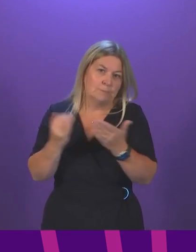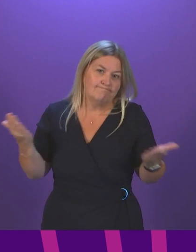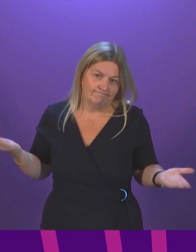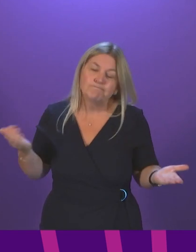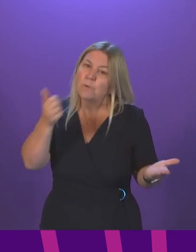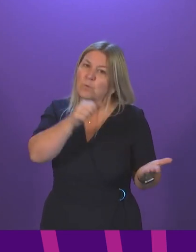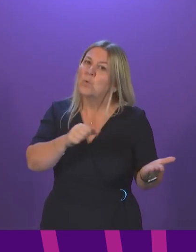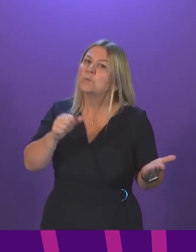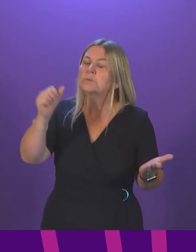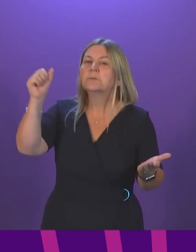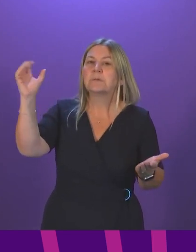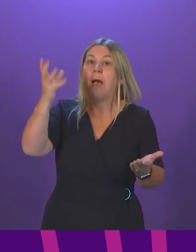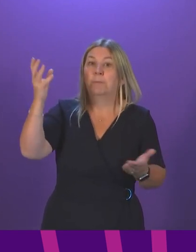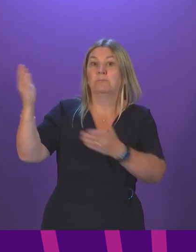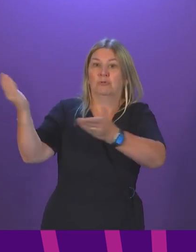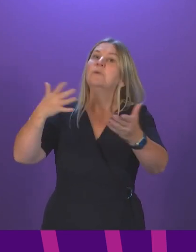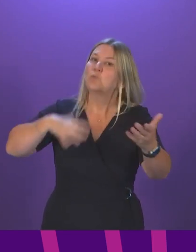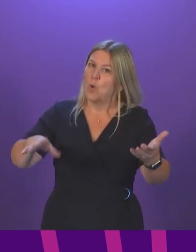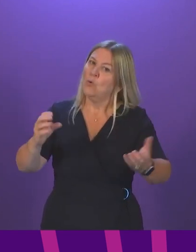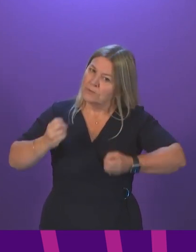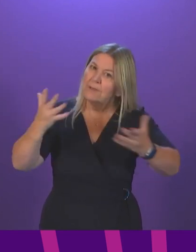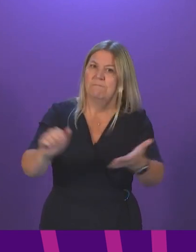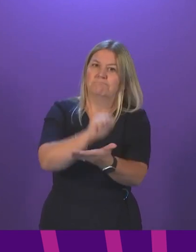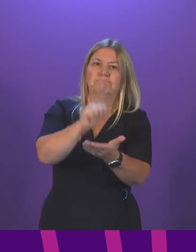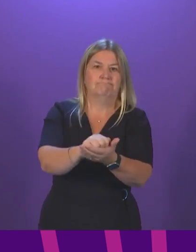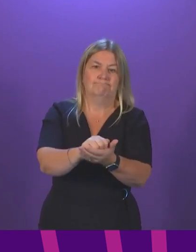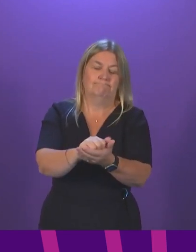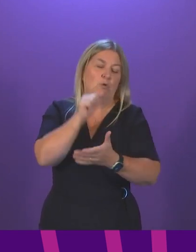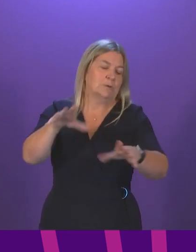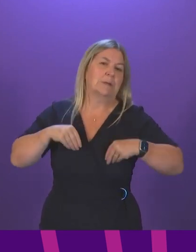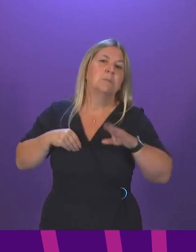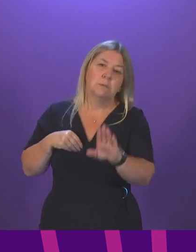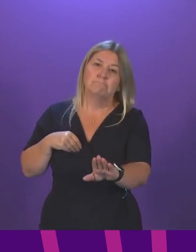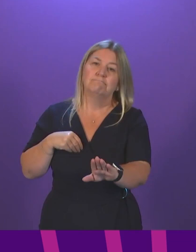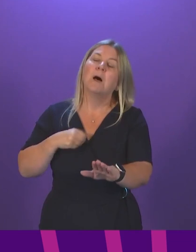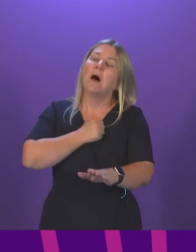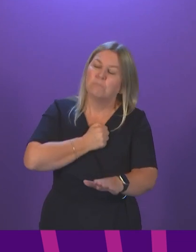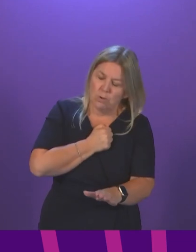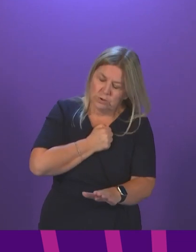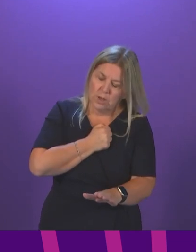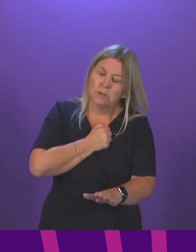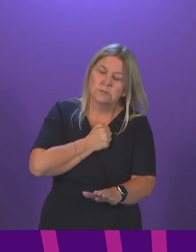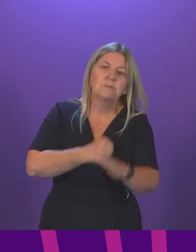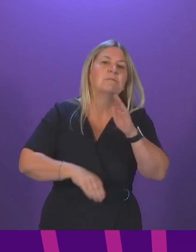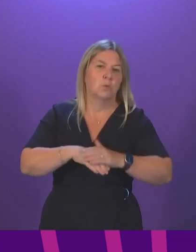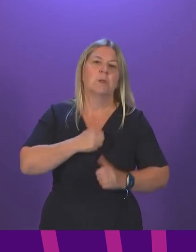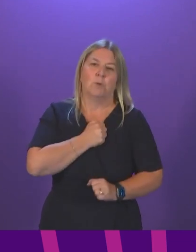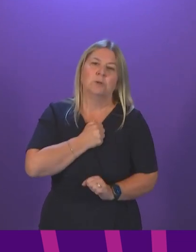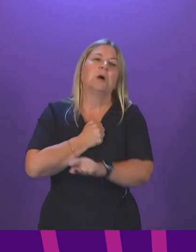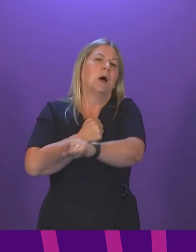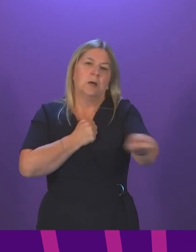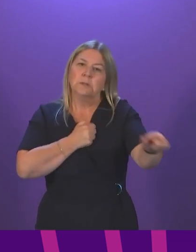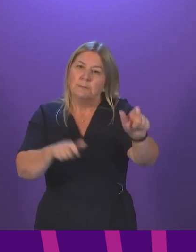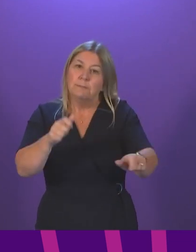wants to deliver. That is not acceptable. And I apologise unreservedly to anyone who has suffered